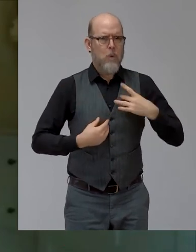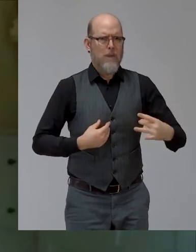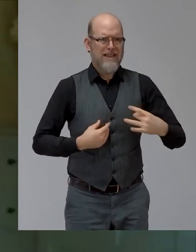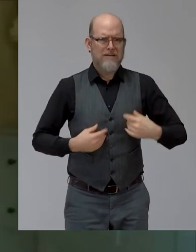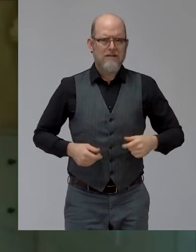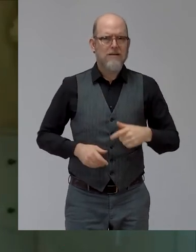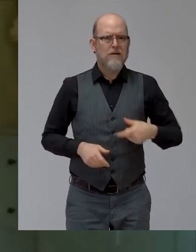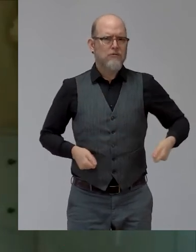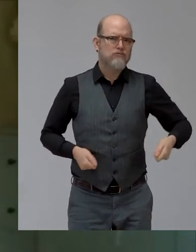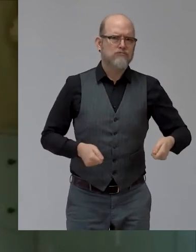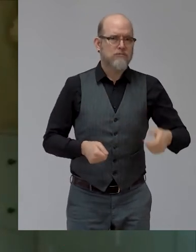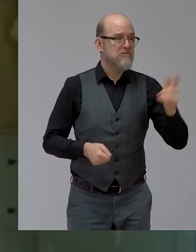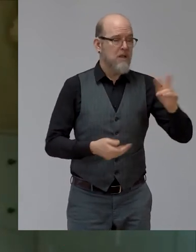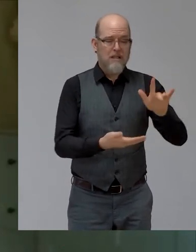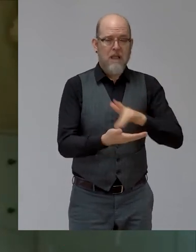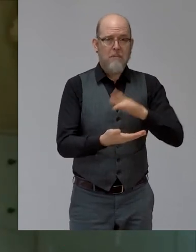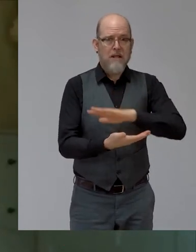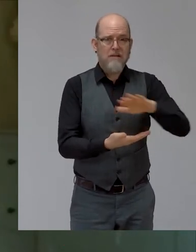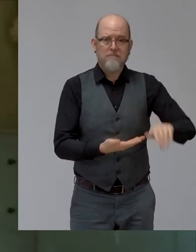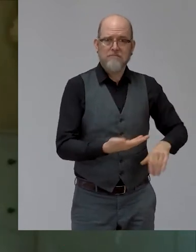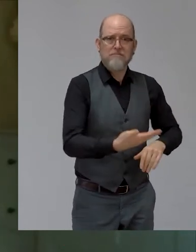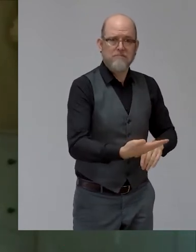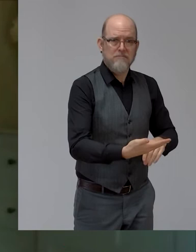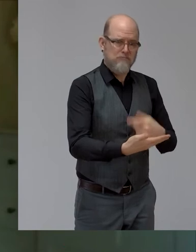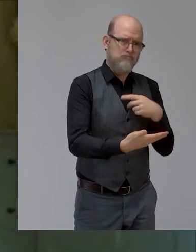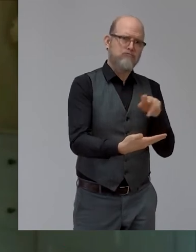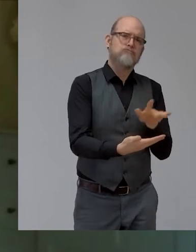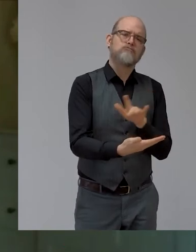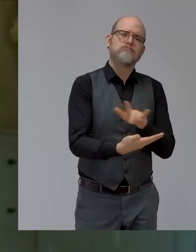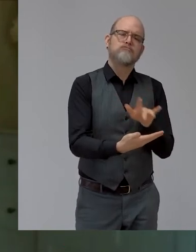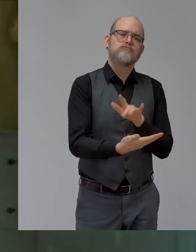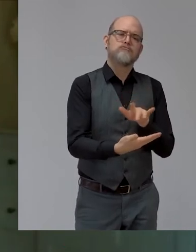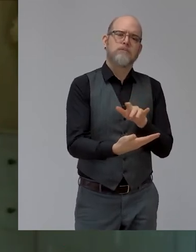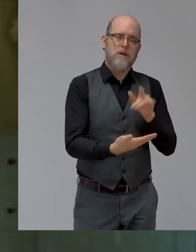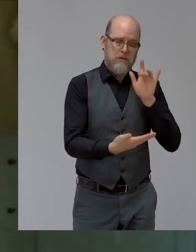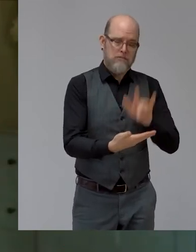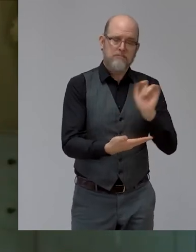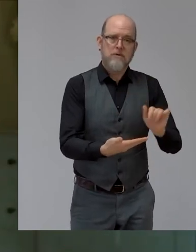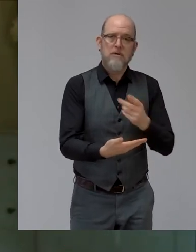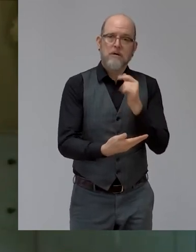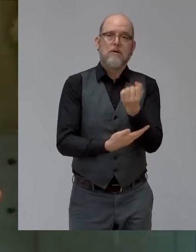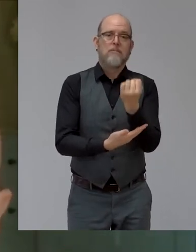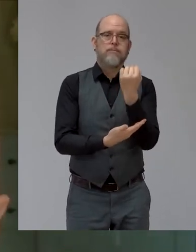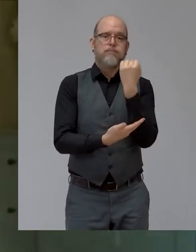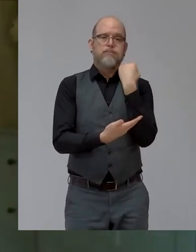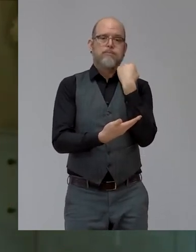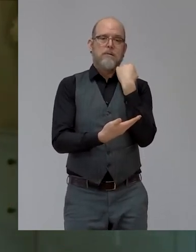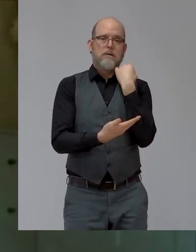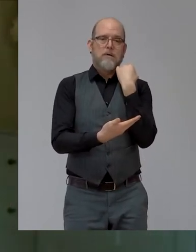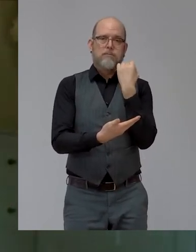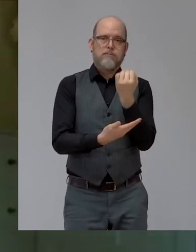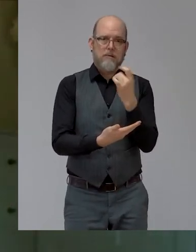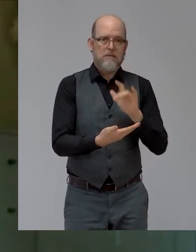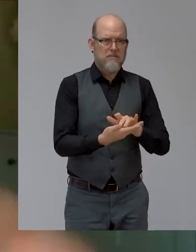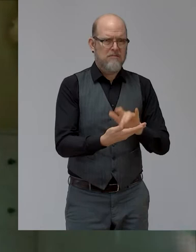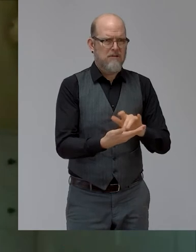of you over your bed. And I managed to get propped up enough in bed like this and recorded basically what had happened to me. And,